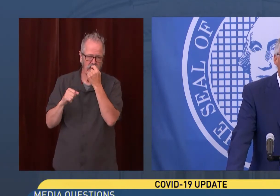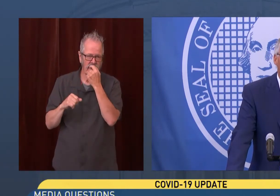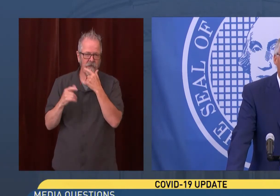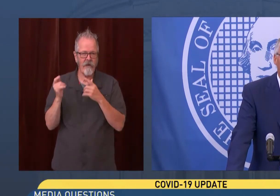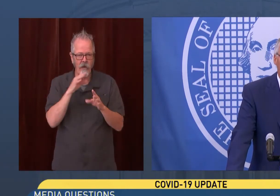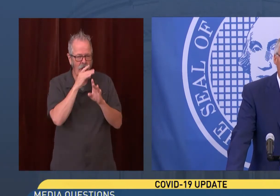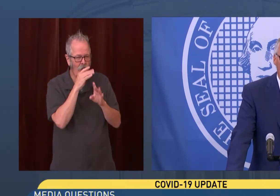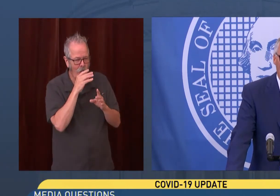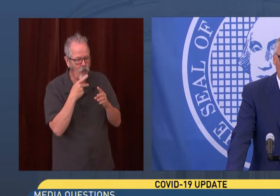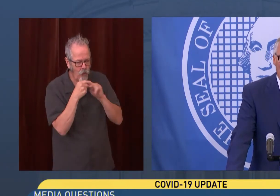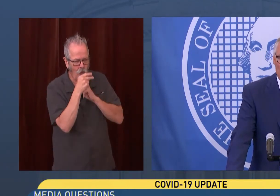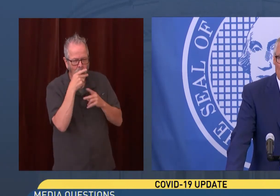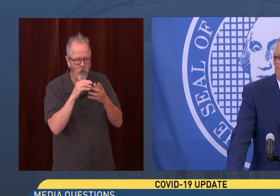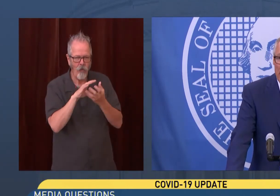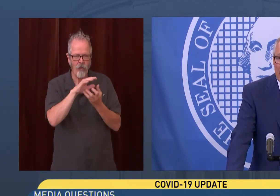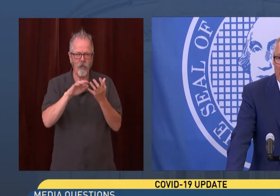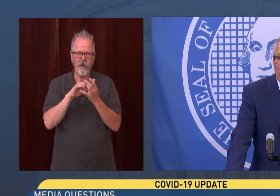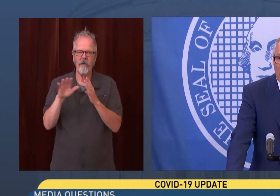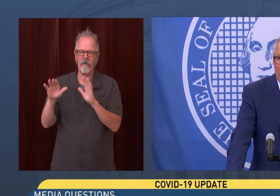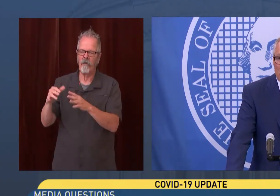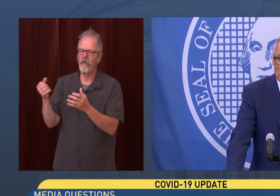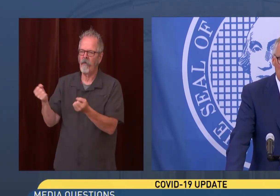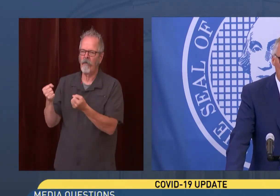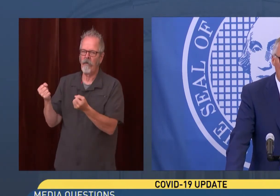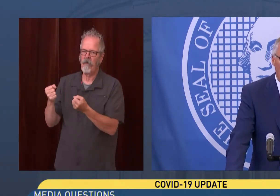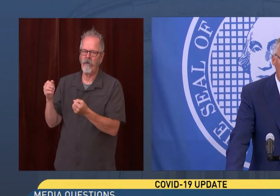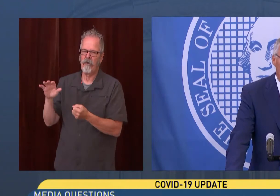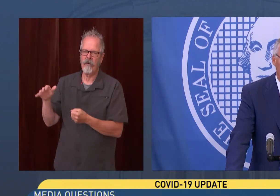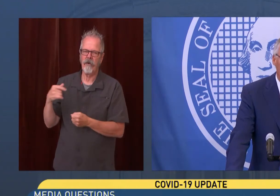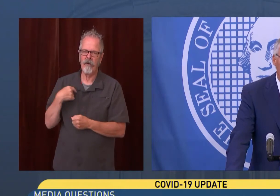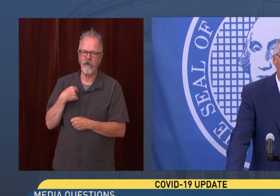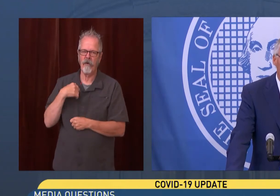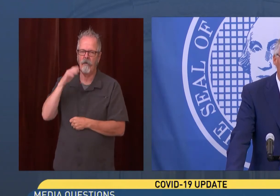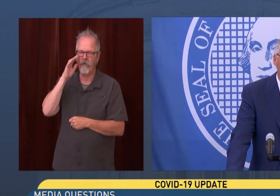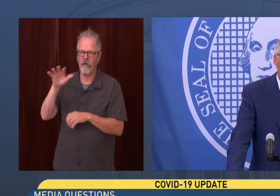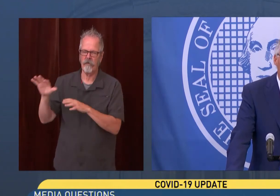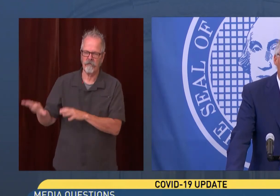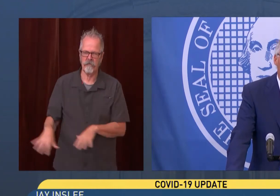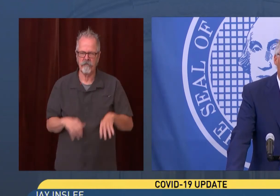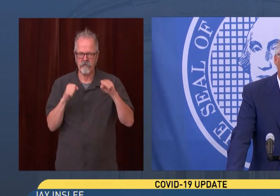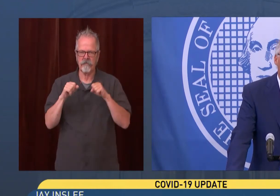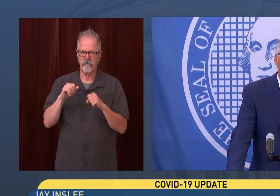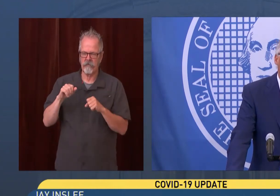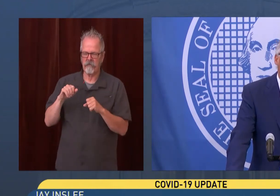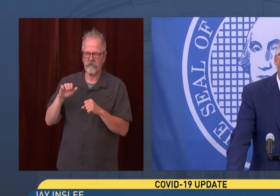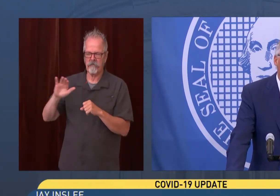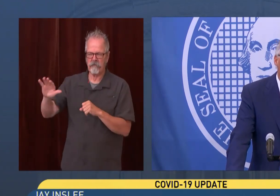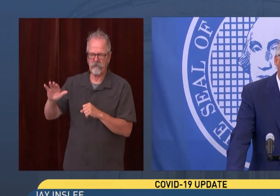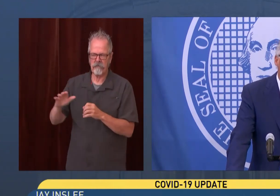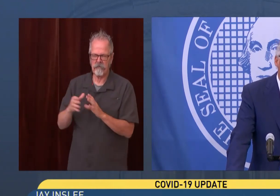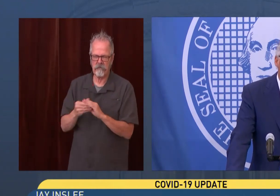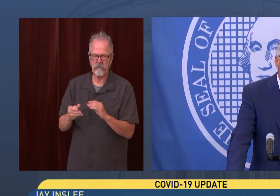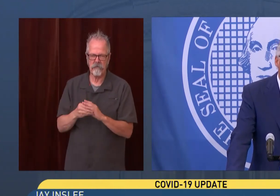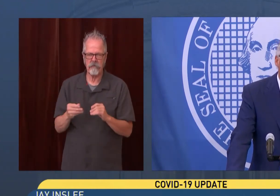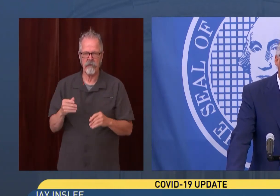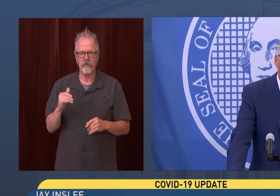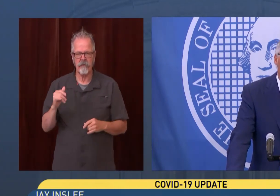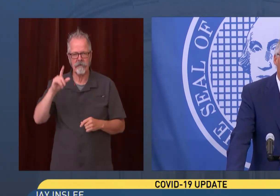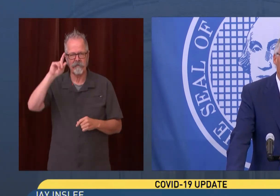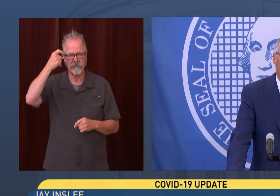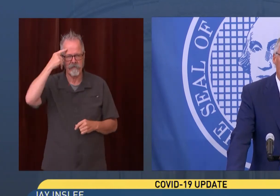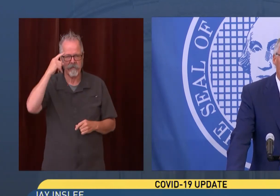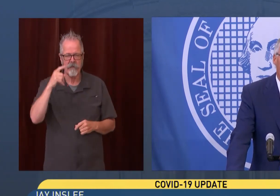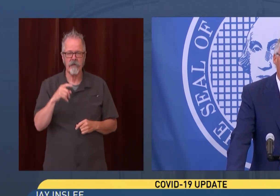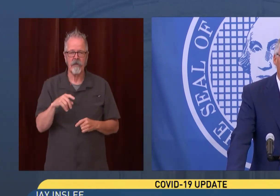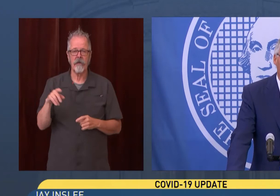Dr. Shaw, why don't you defer because you keep breaking up. I'll just carry the ball here for a couple minutes. What Dr. Shaw was referring to is we